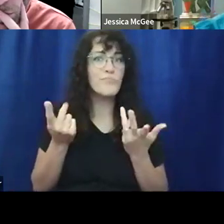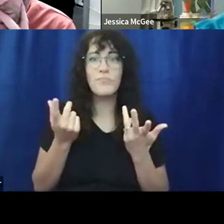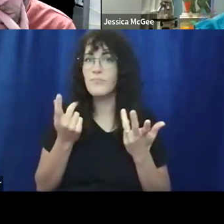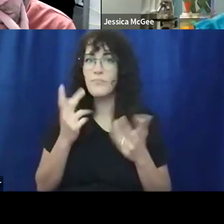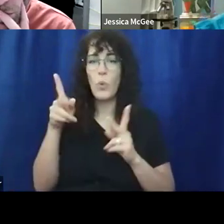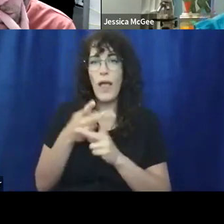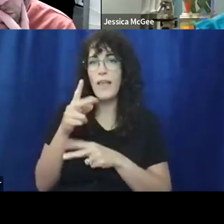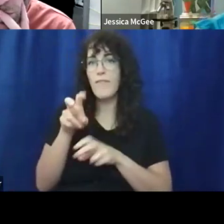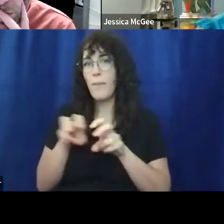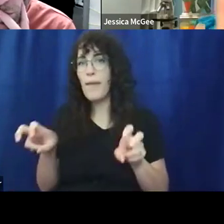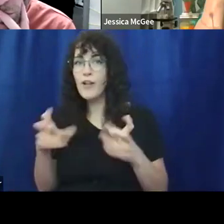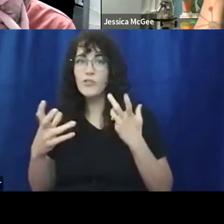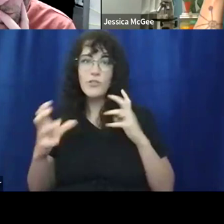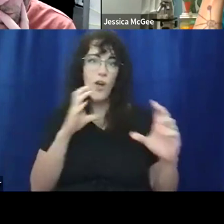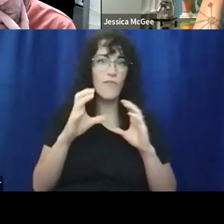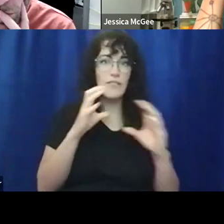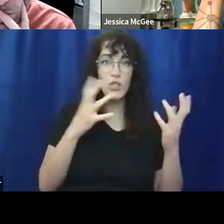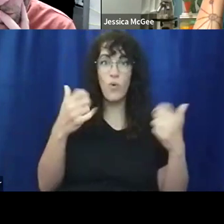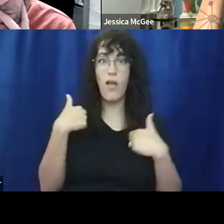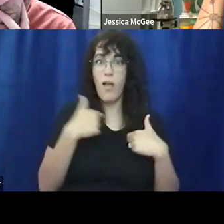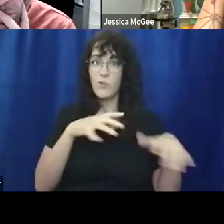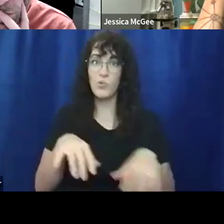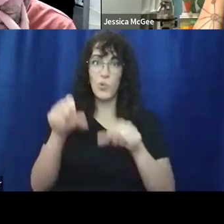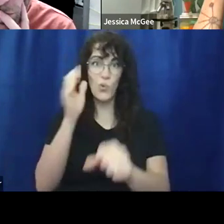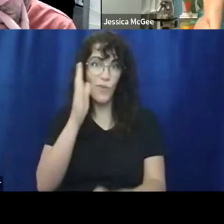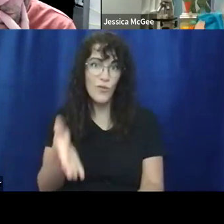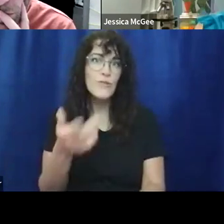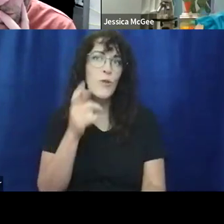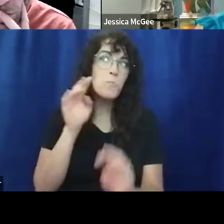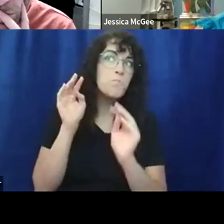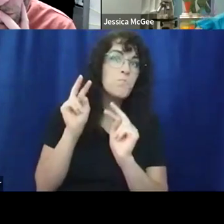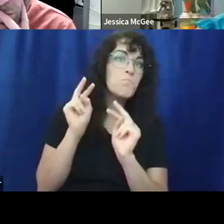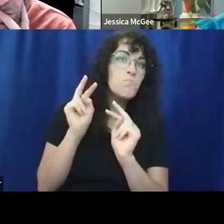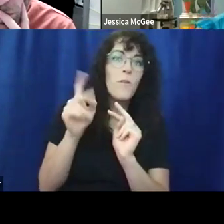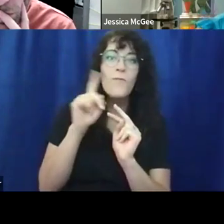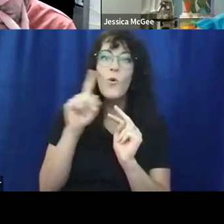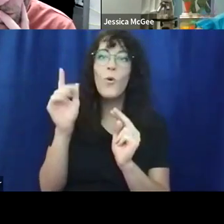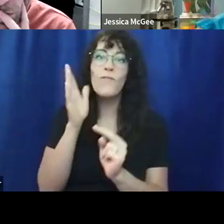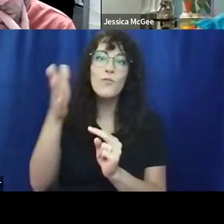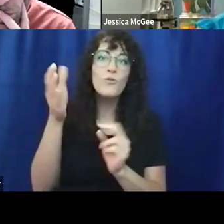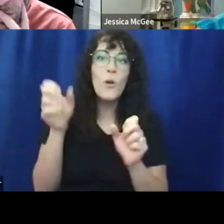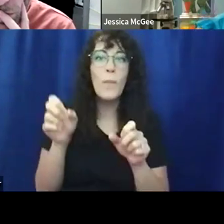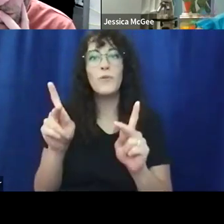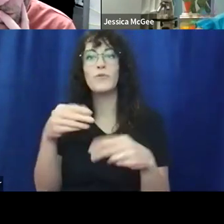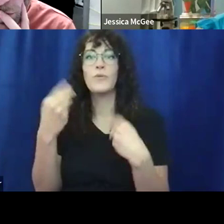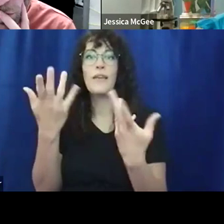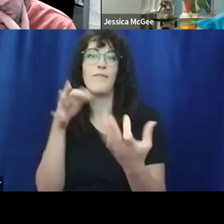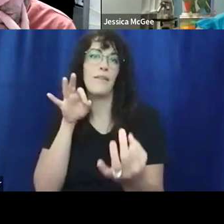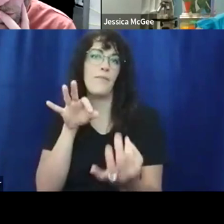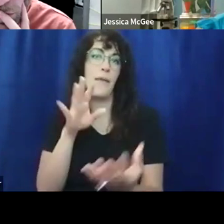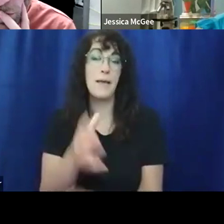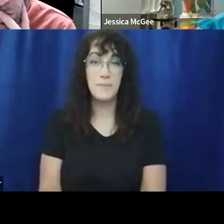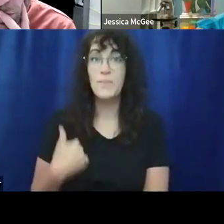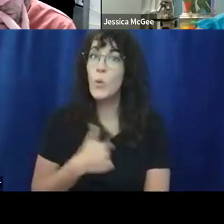and conversations you want us to do in the future. So stay tuned for some opportunities as well to give your feedback. We really want to hear from you.